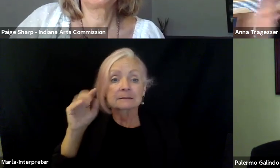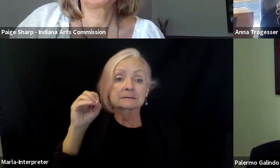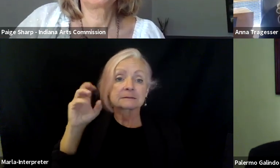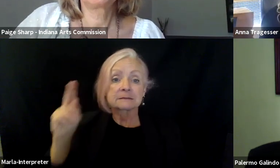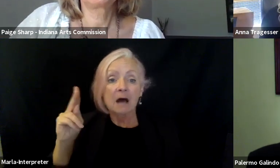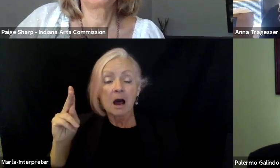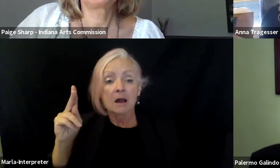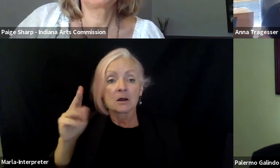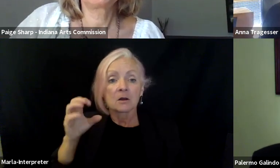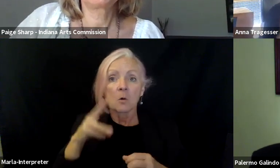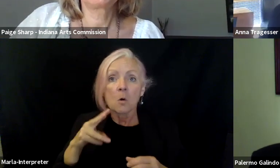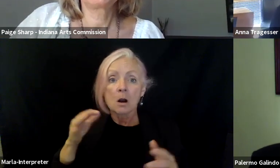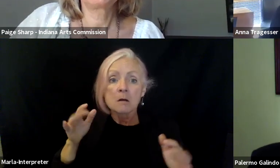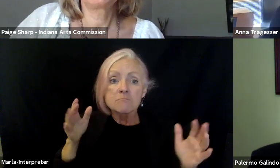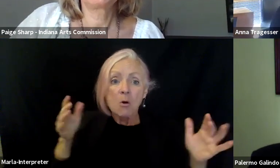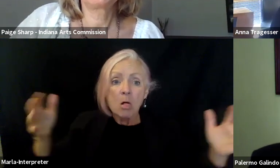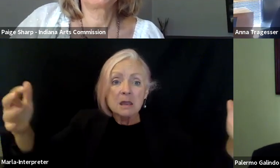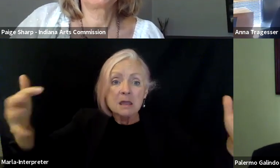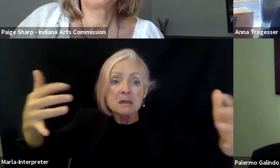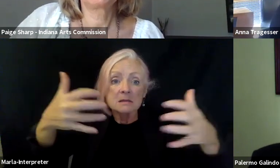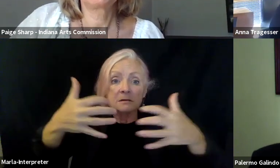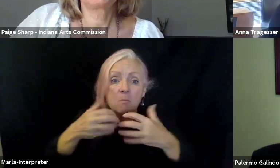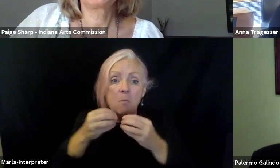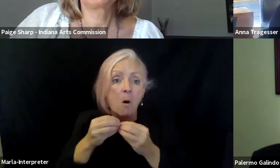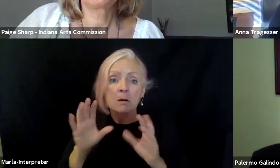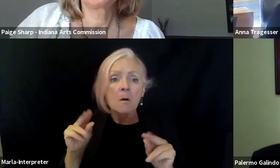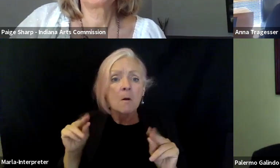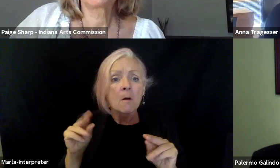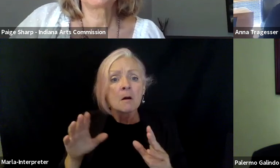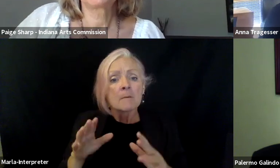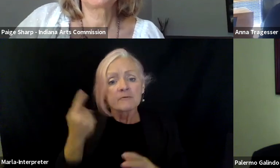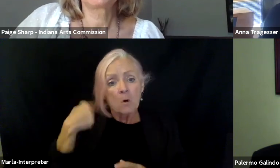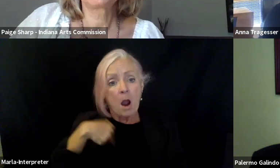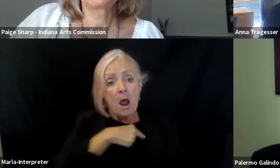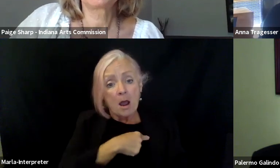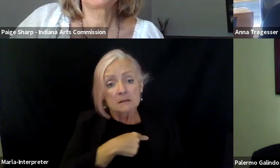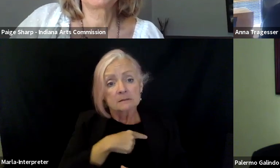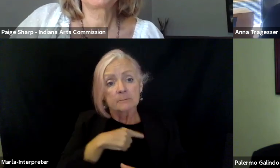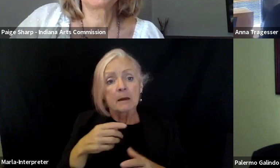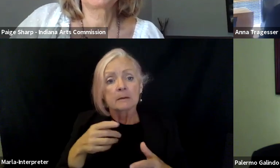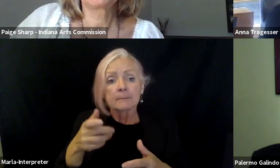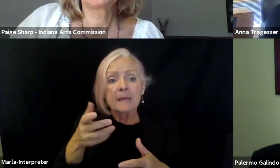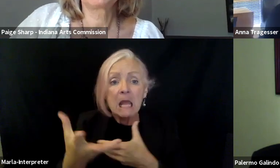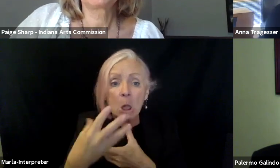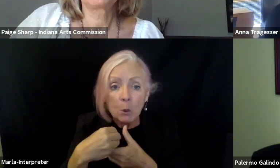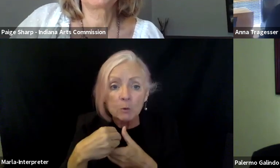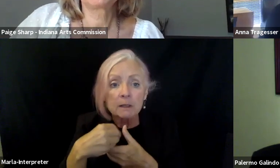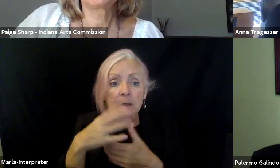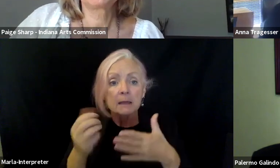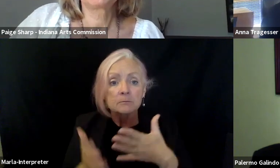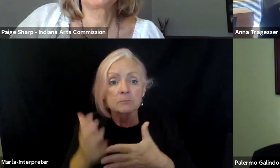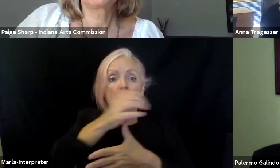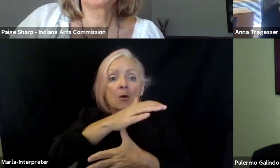or diffusing what you're doing well. It's not about watering things down. It's about, for us, it's been about inclusion and prioritizing.